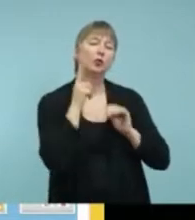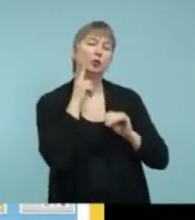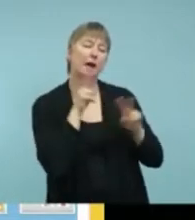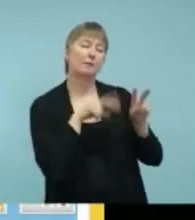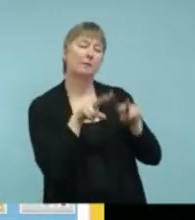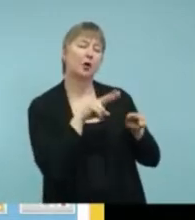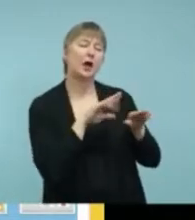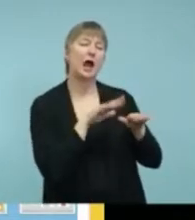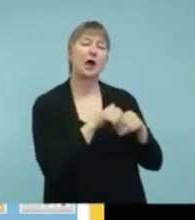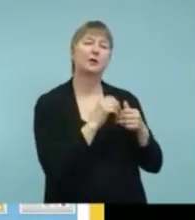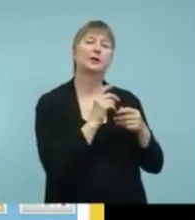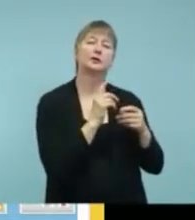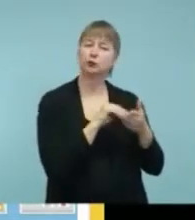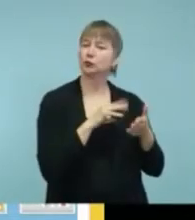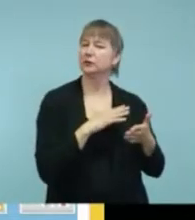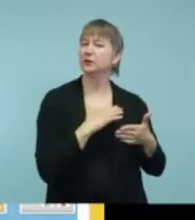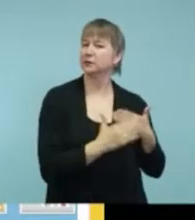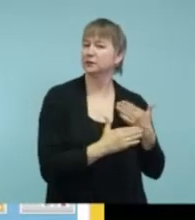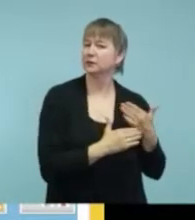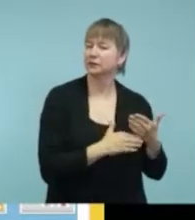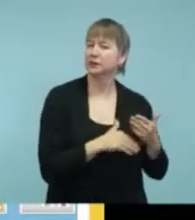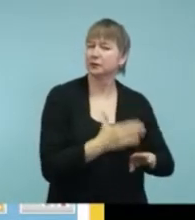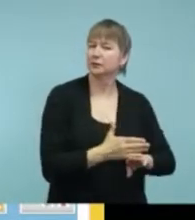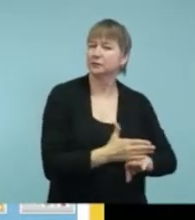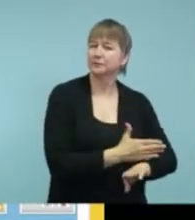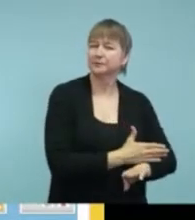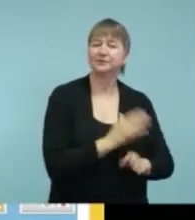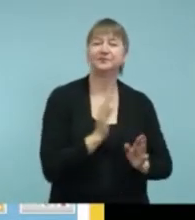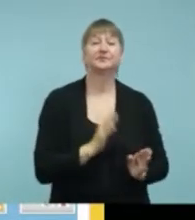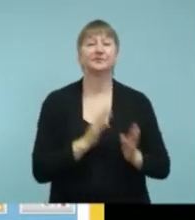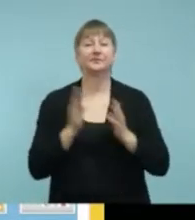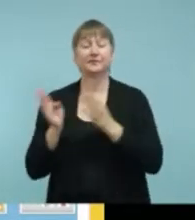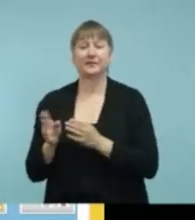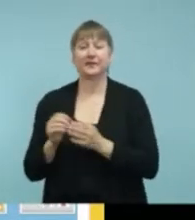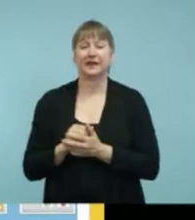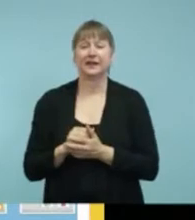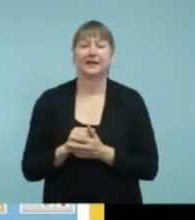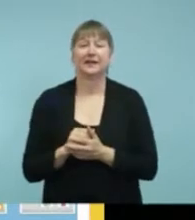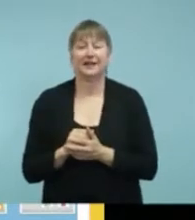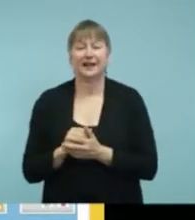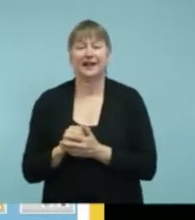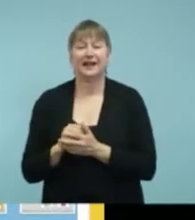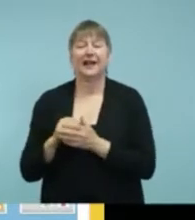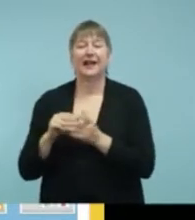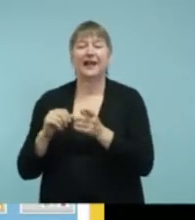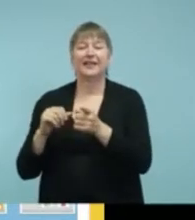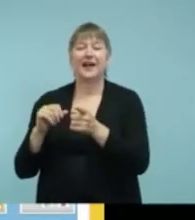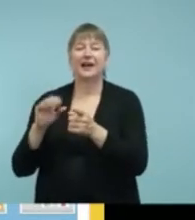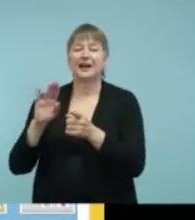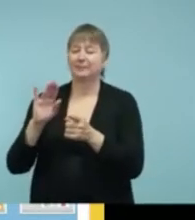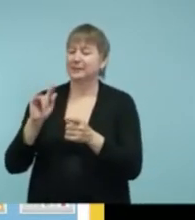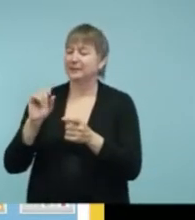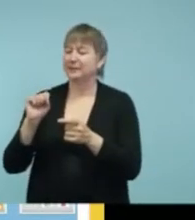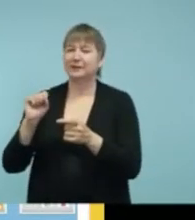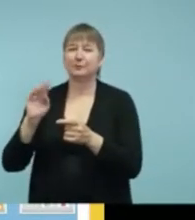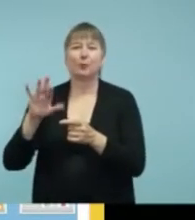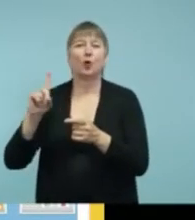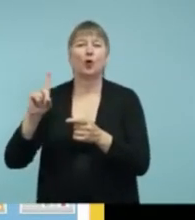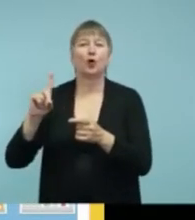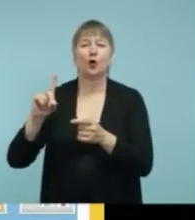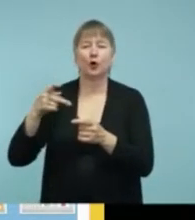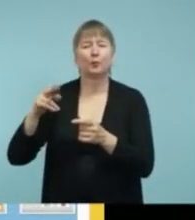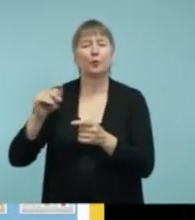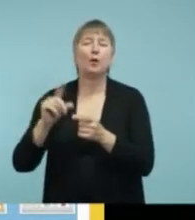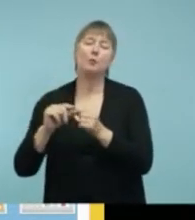The one on the right is called bits board pro. And I like this one. This is kind of a lower level for the younger